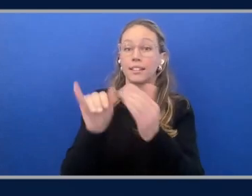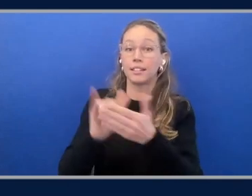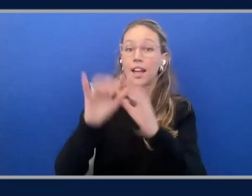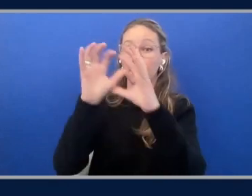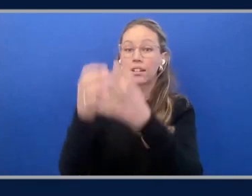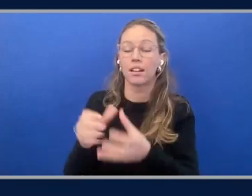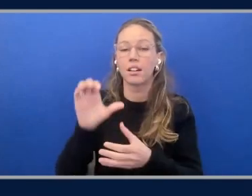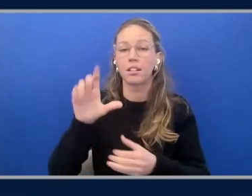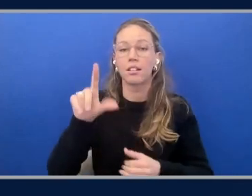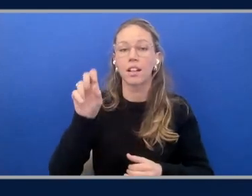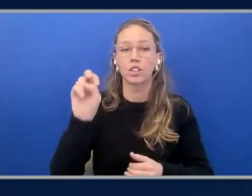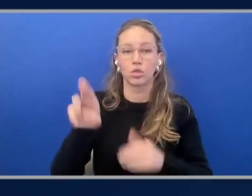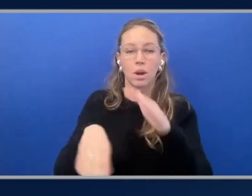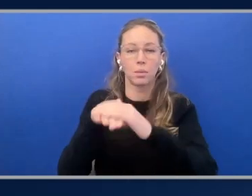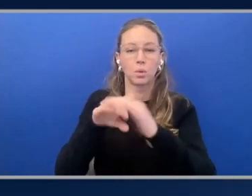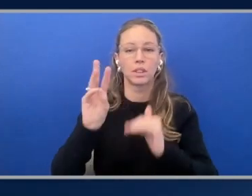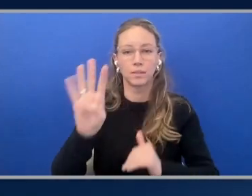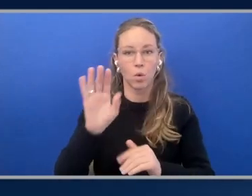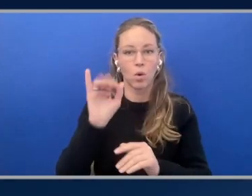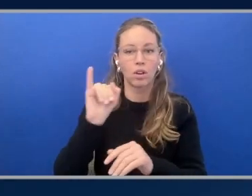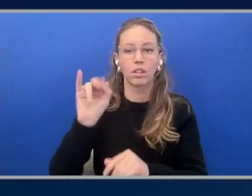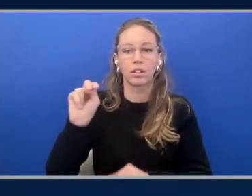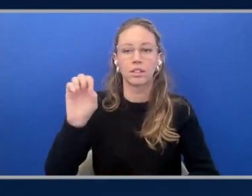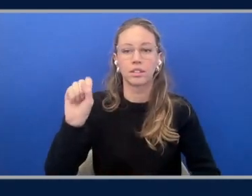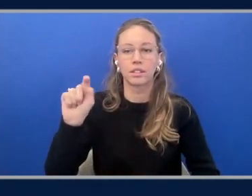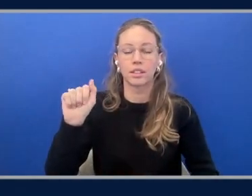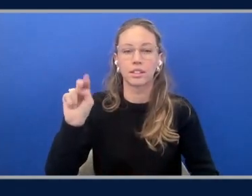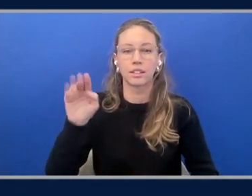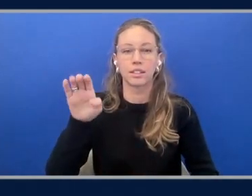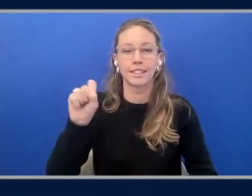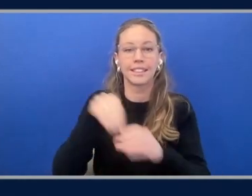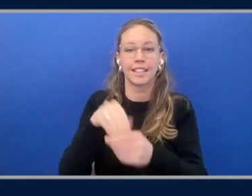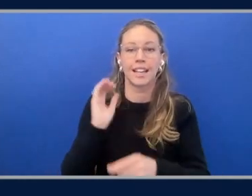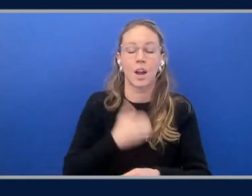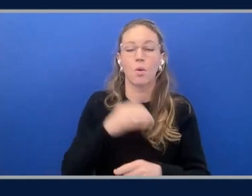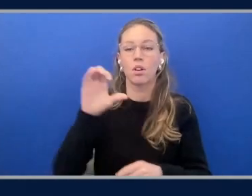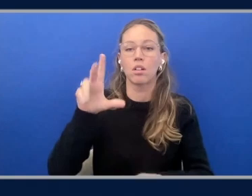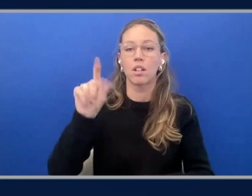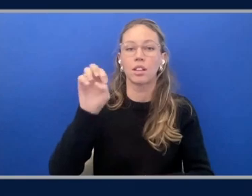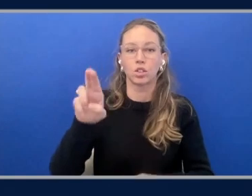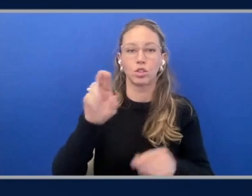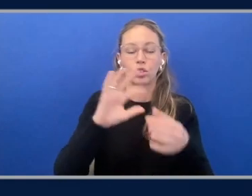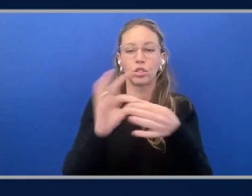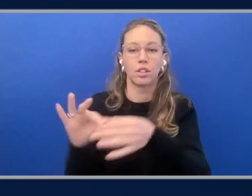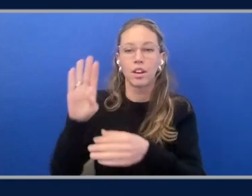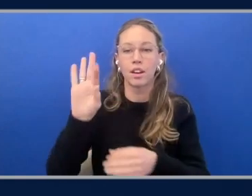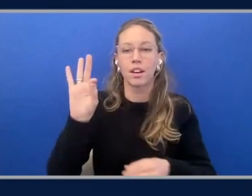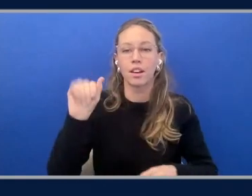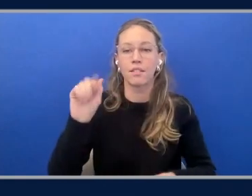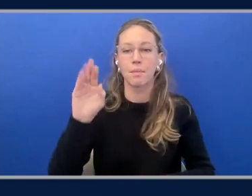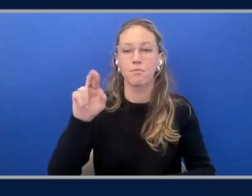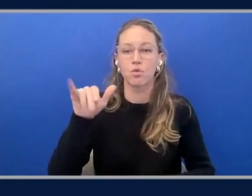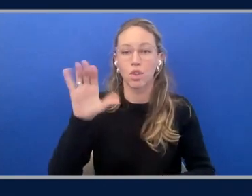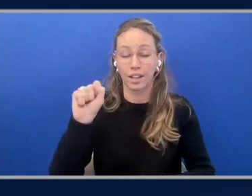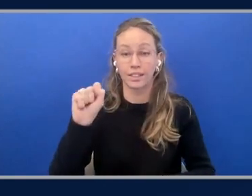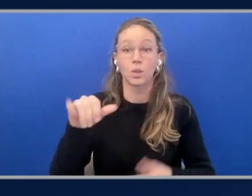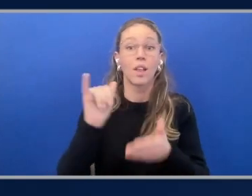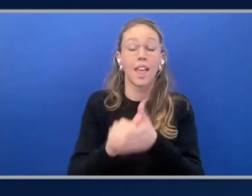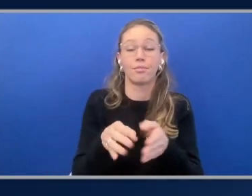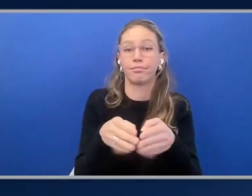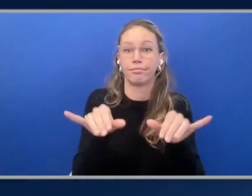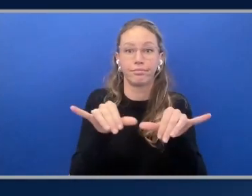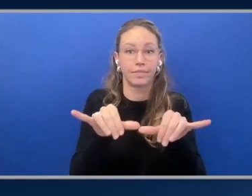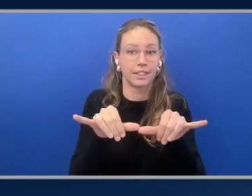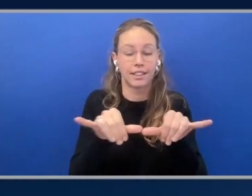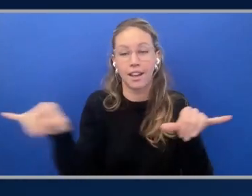up to 64 instances in one of our ultra-cluster fabrics. Wow. So now you have almost instantaneous access to a scale-out training cluster with some of the most